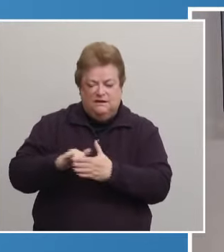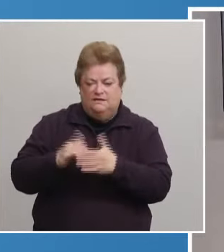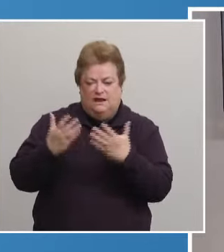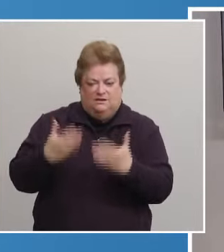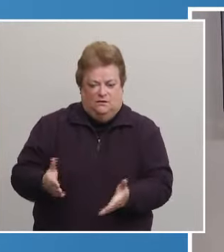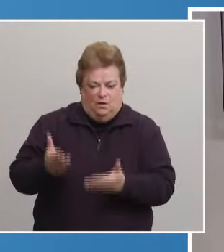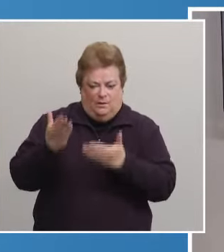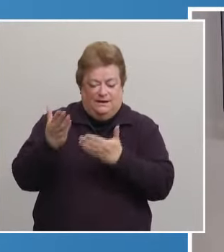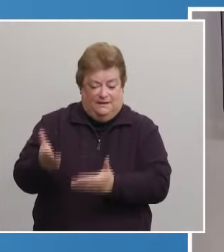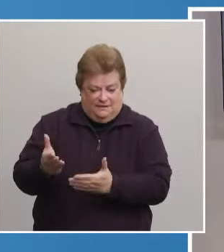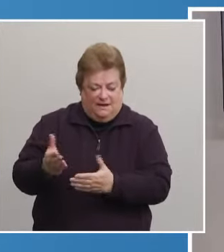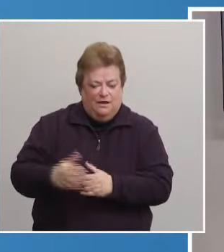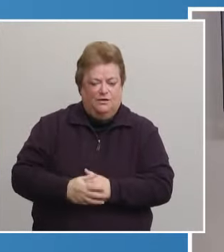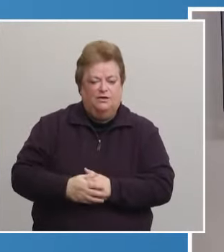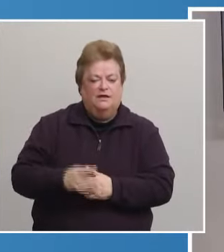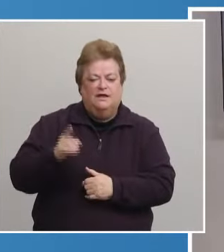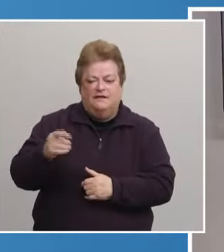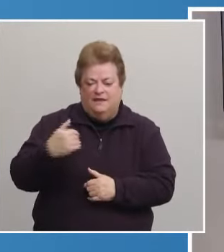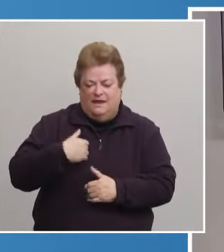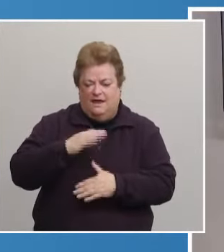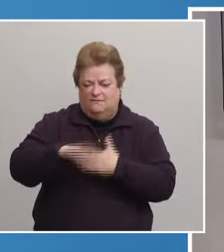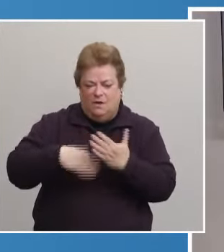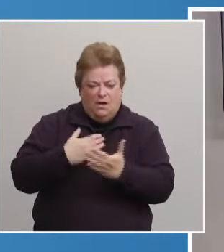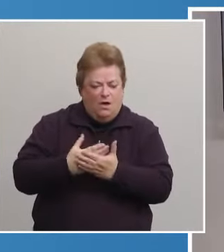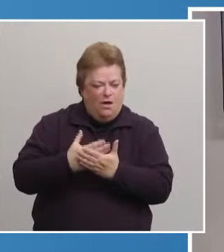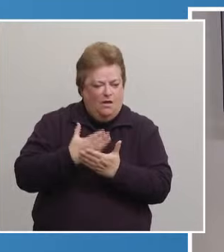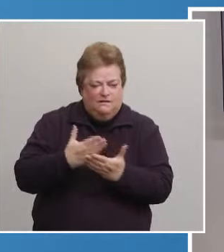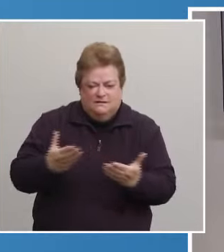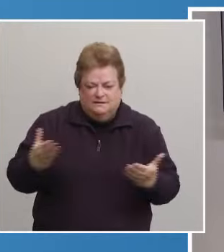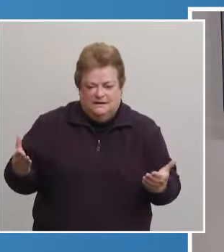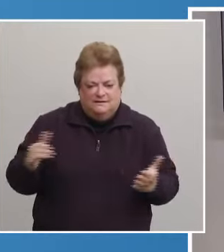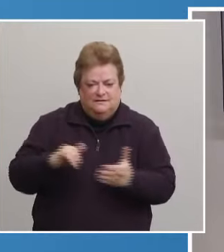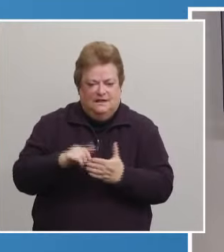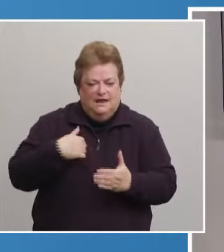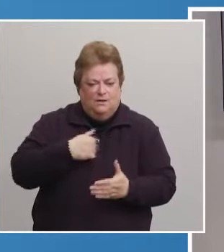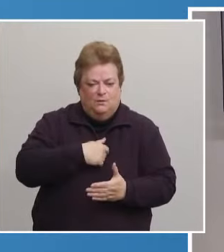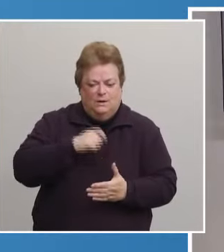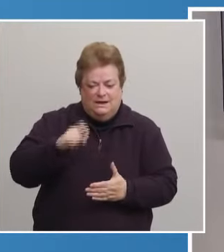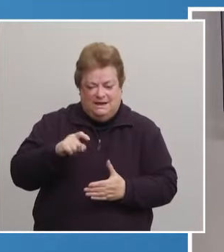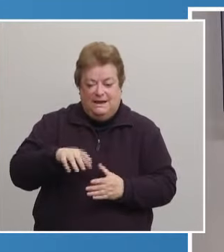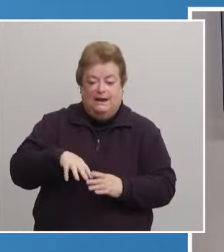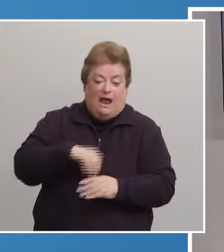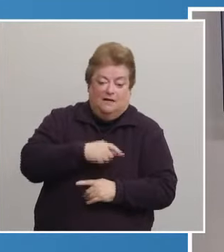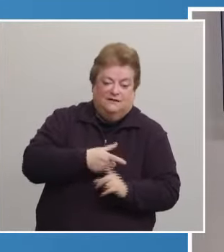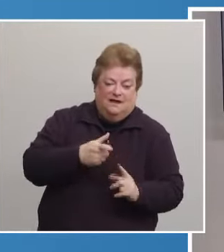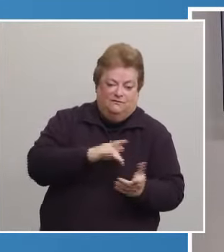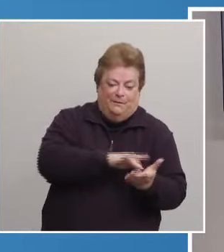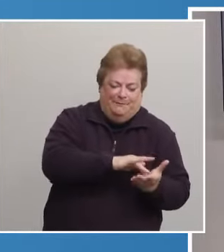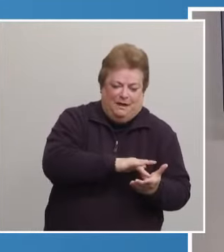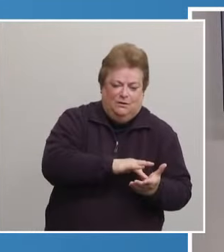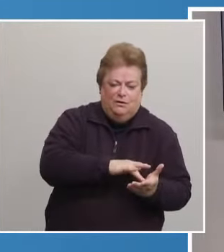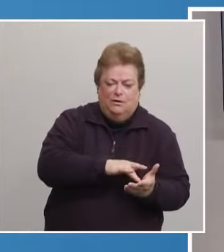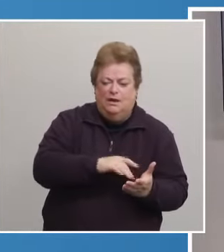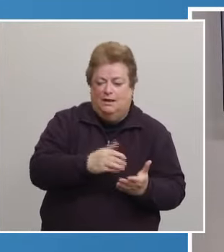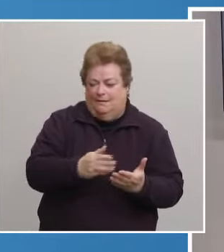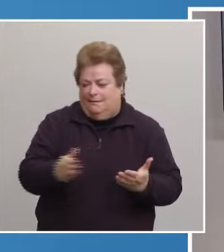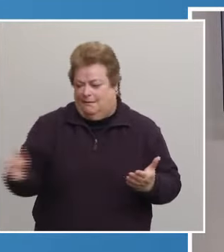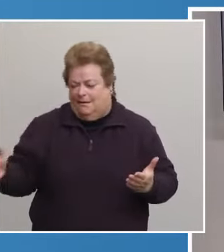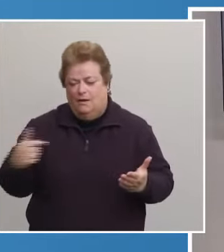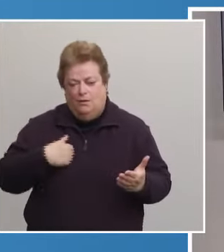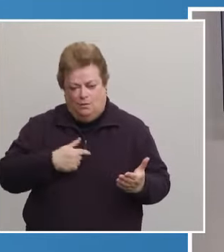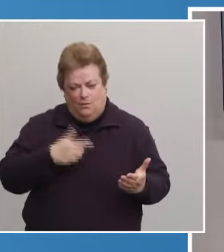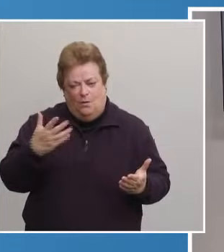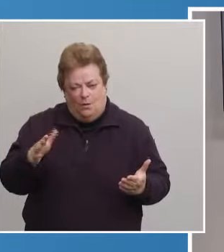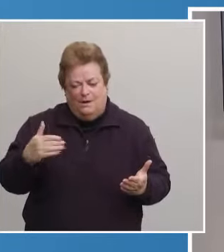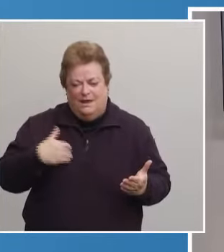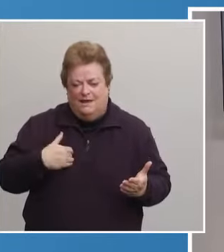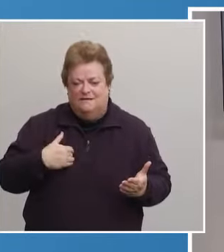They also have all the supplies that we need outside of medical and that is something that isn't always available